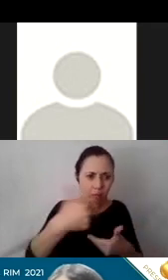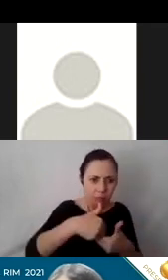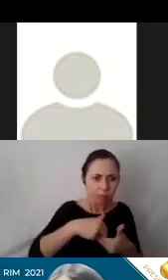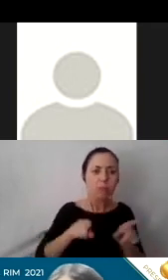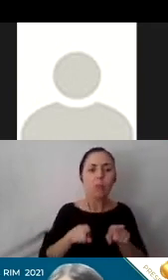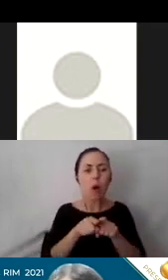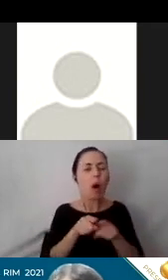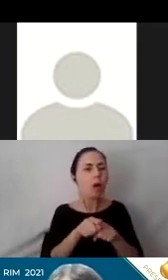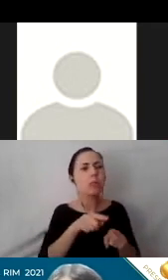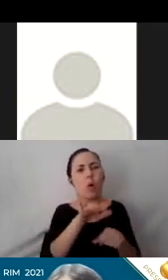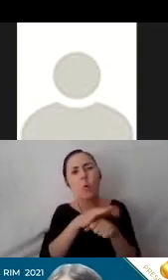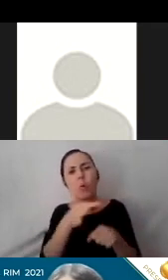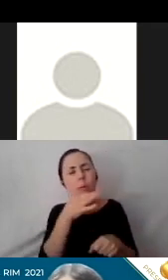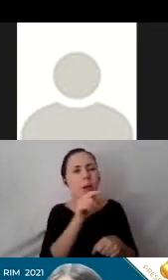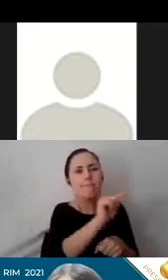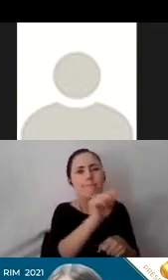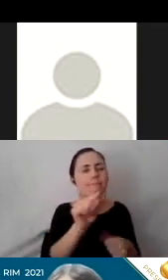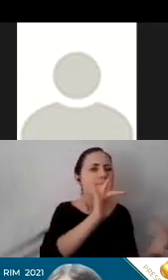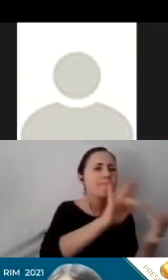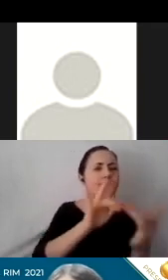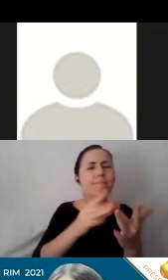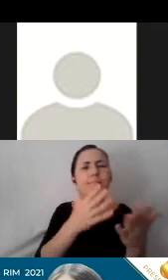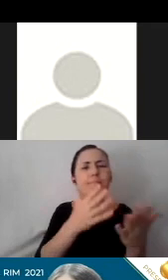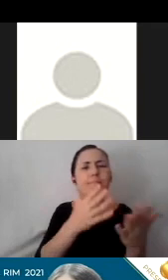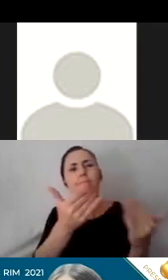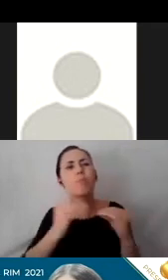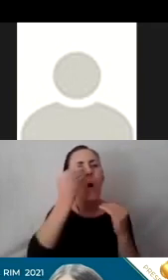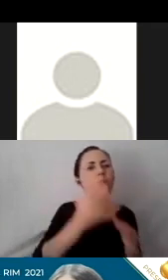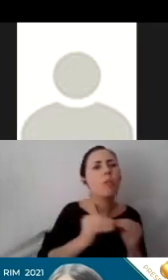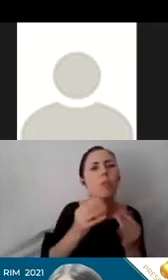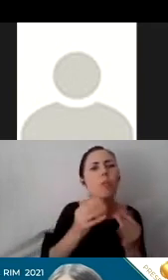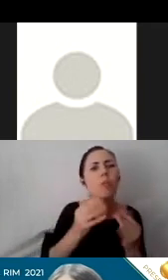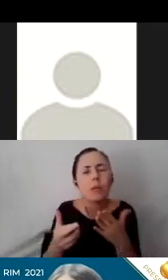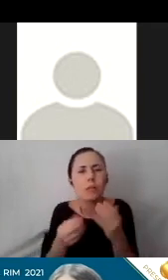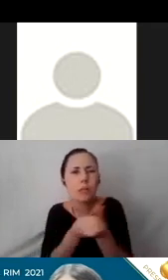make connections with local experts for the required information, resources, and support.